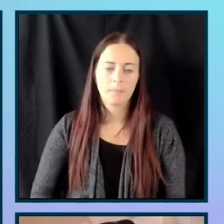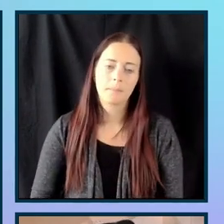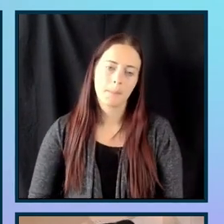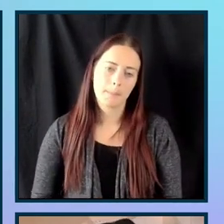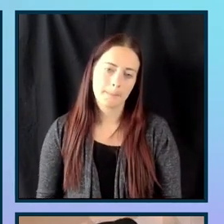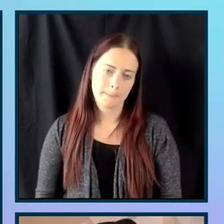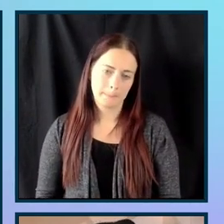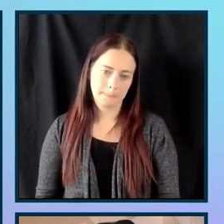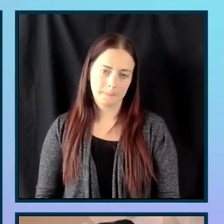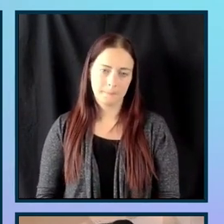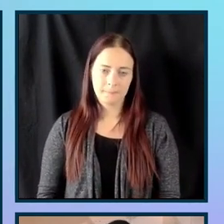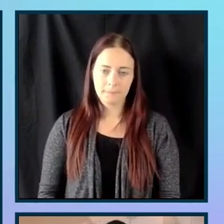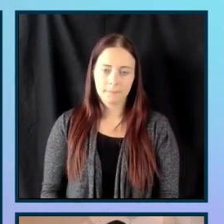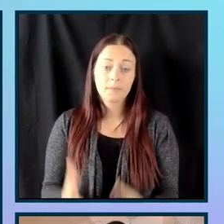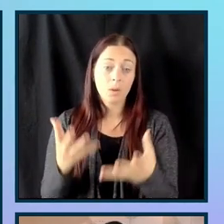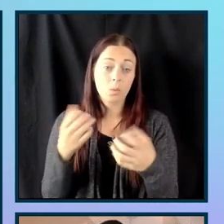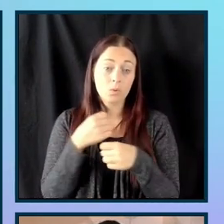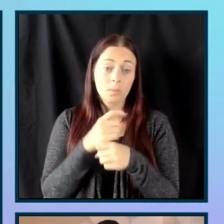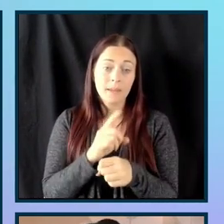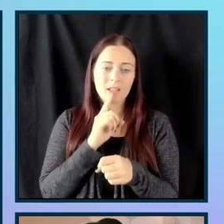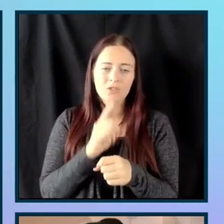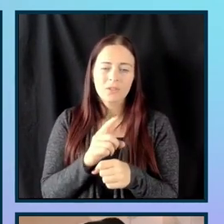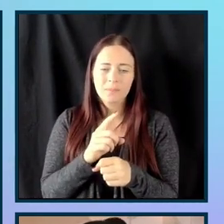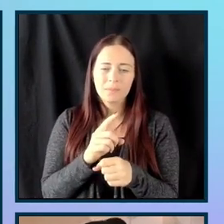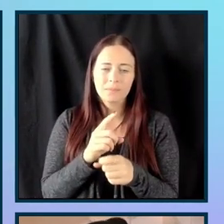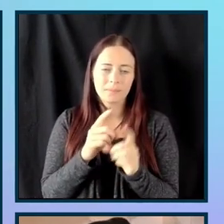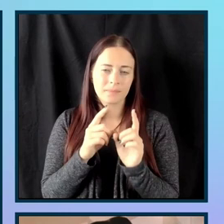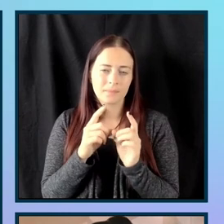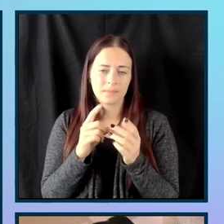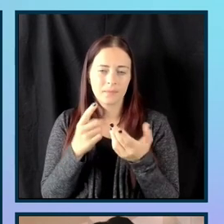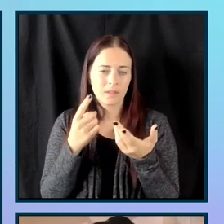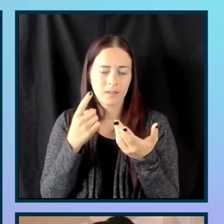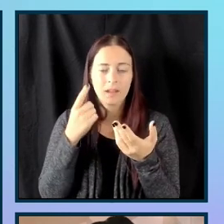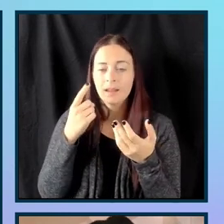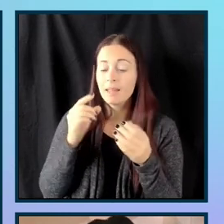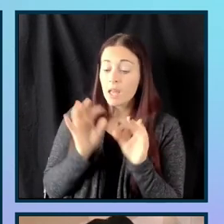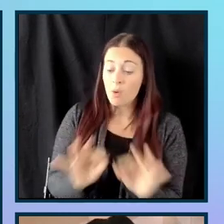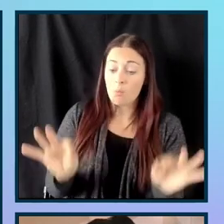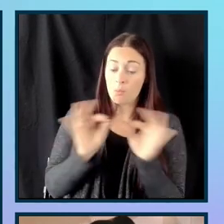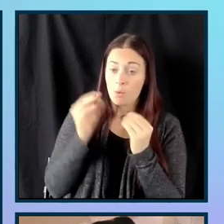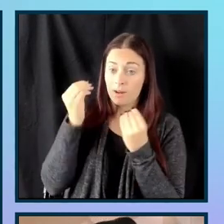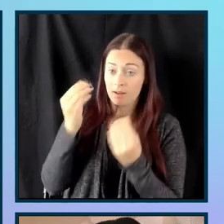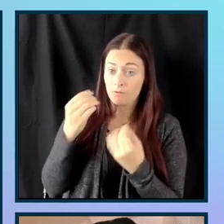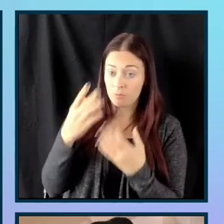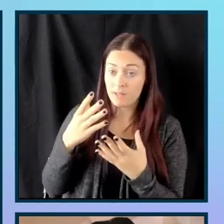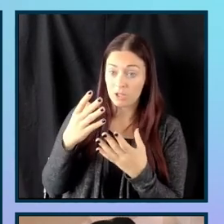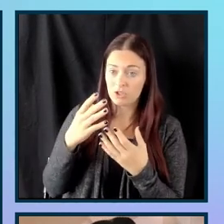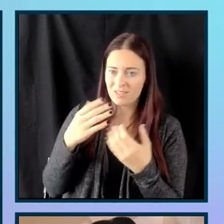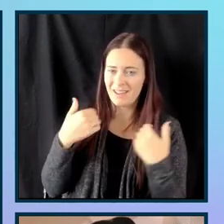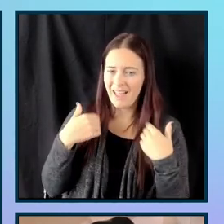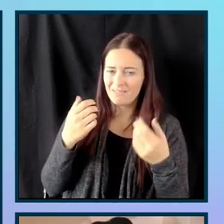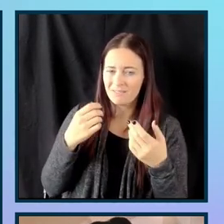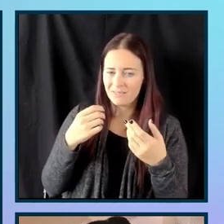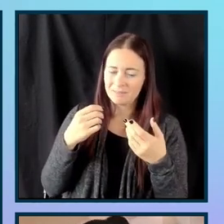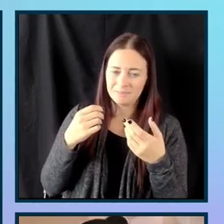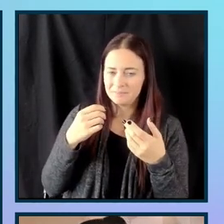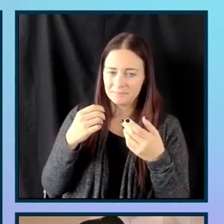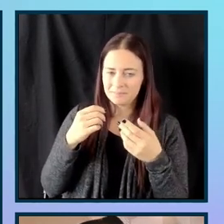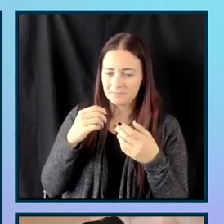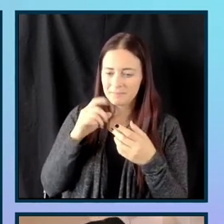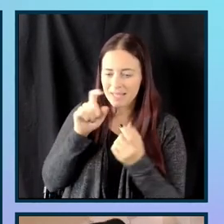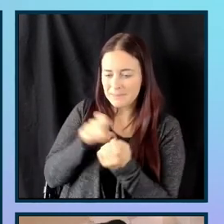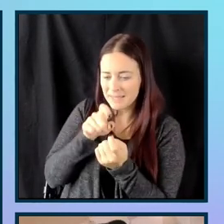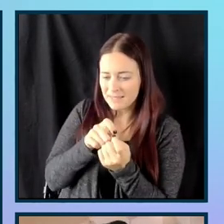And we want to make sure that we're not using placeholders to provide any important information for our users. There are a couple of different problems with